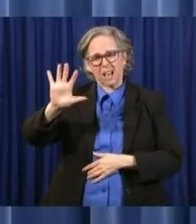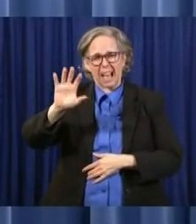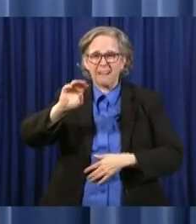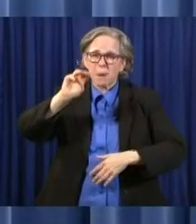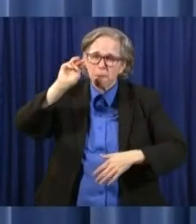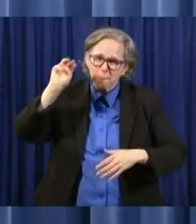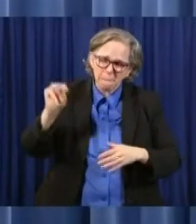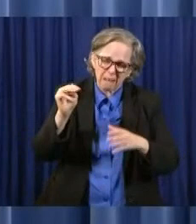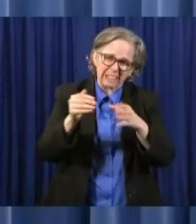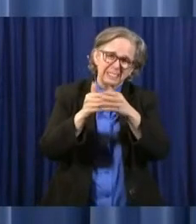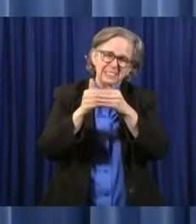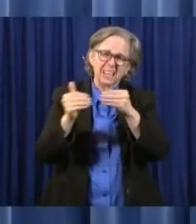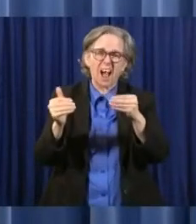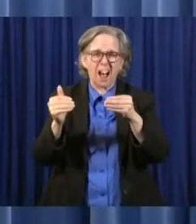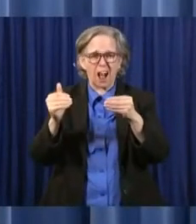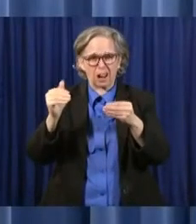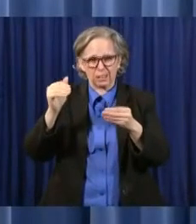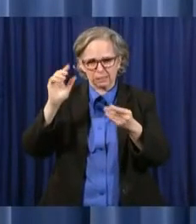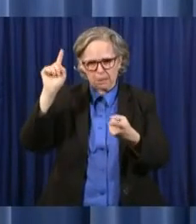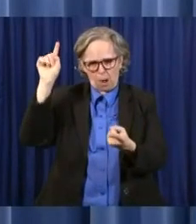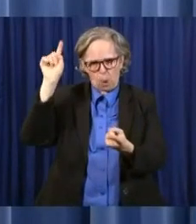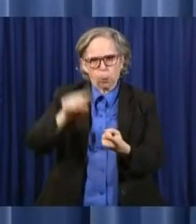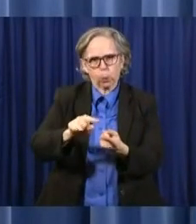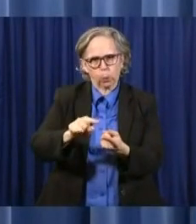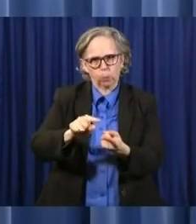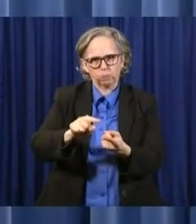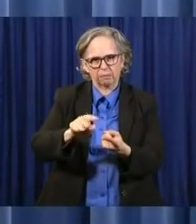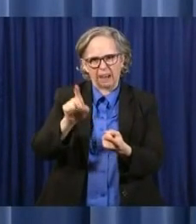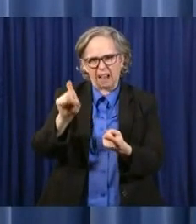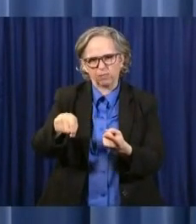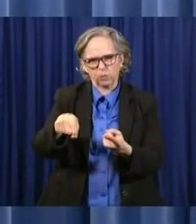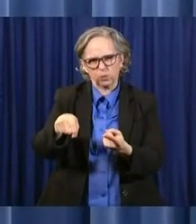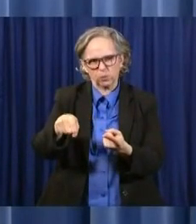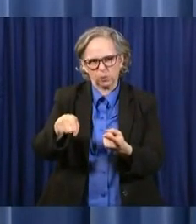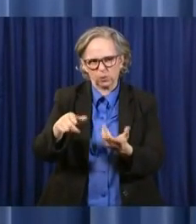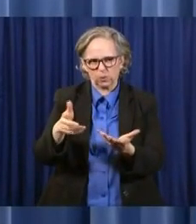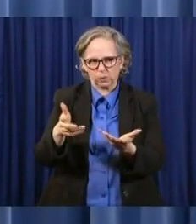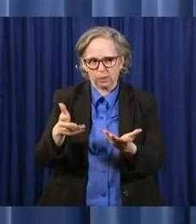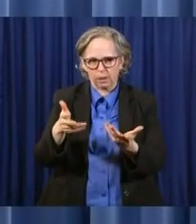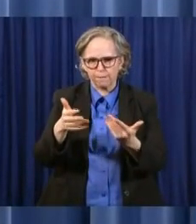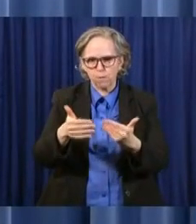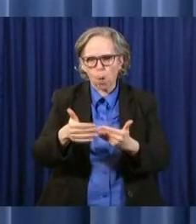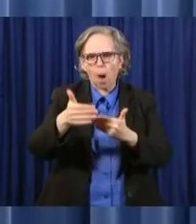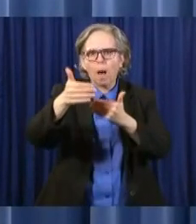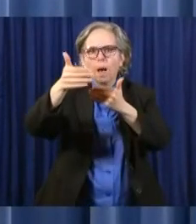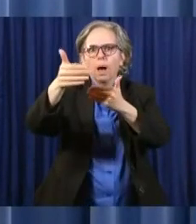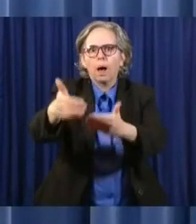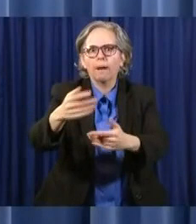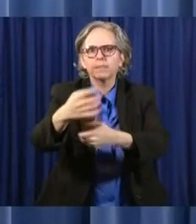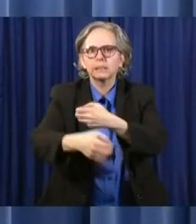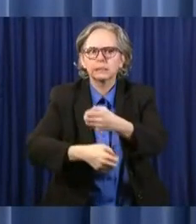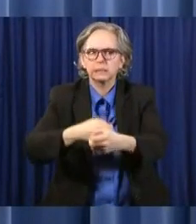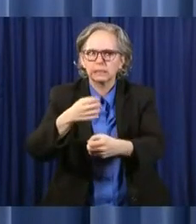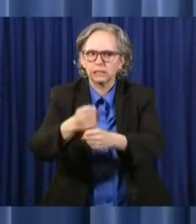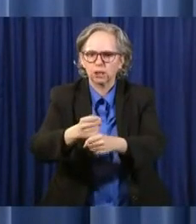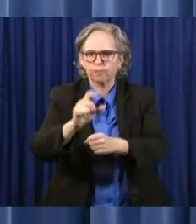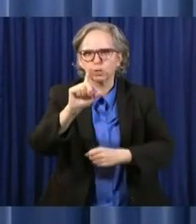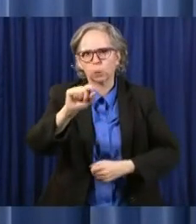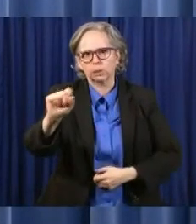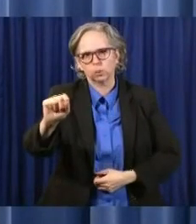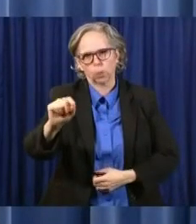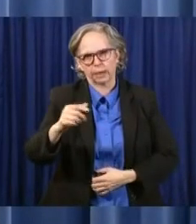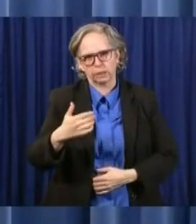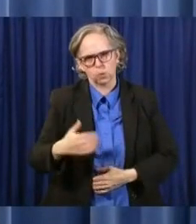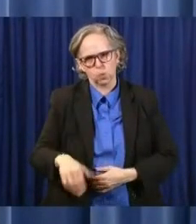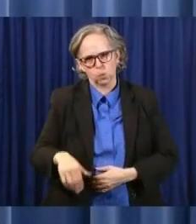general revenue fund spending for the remainder of 2020. That